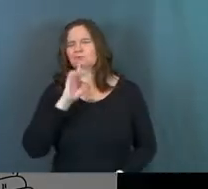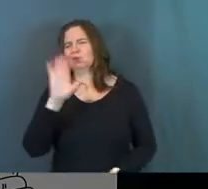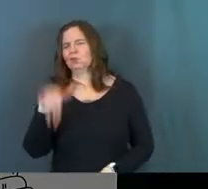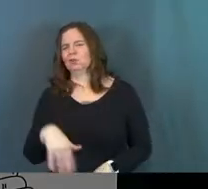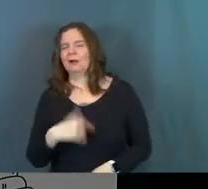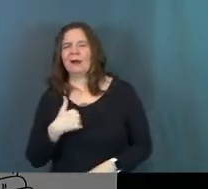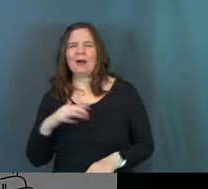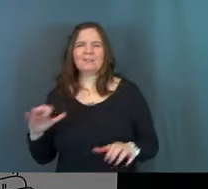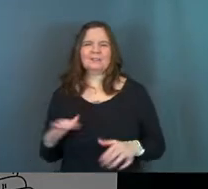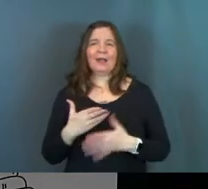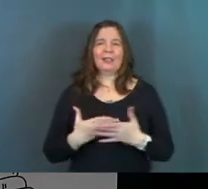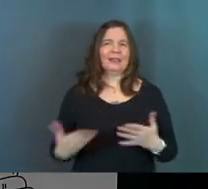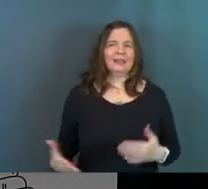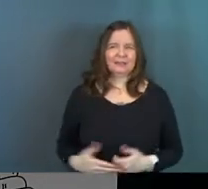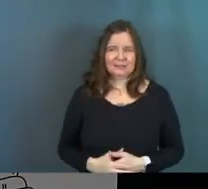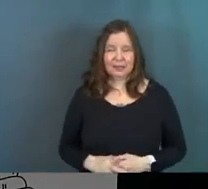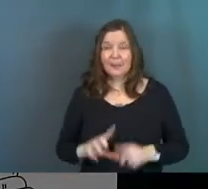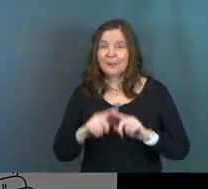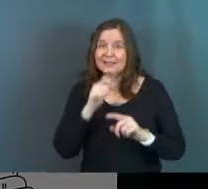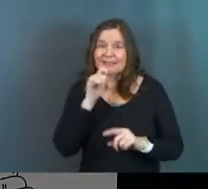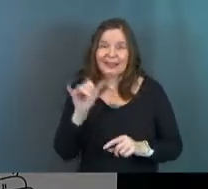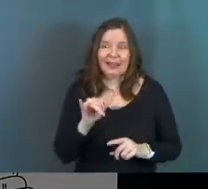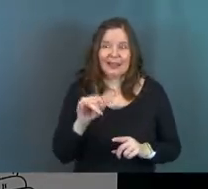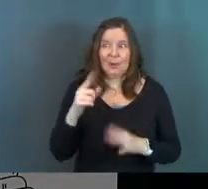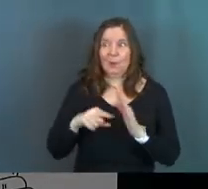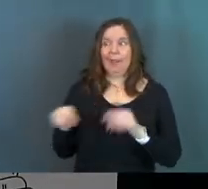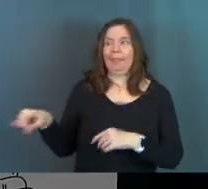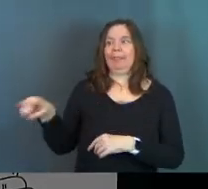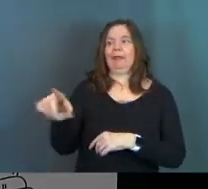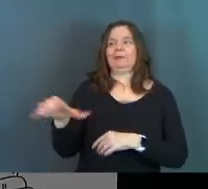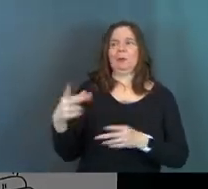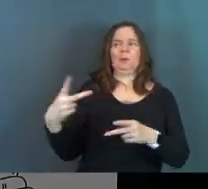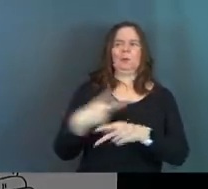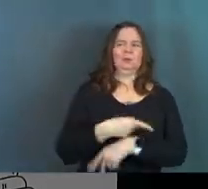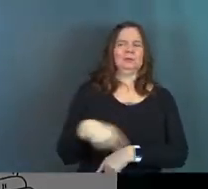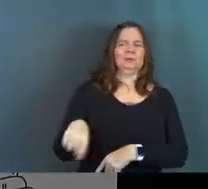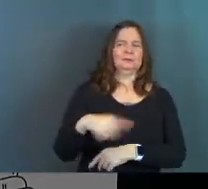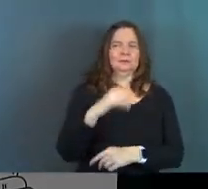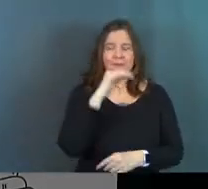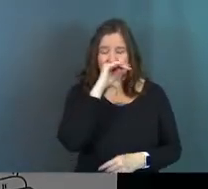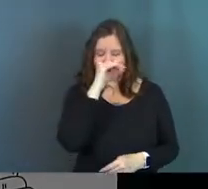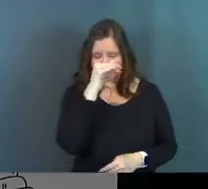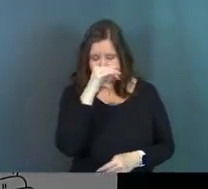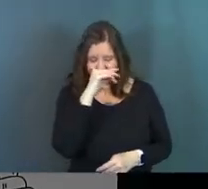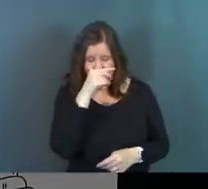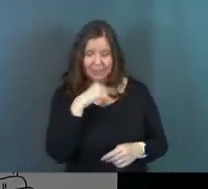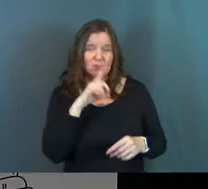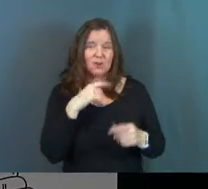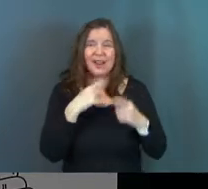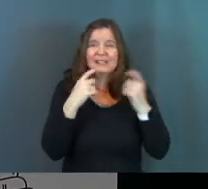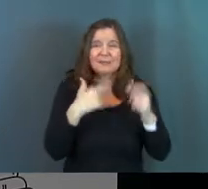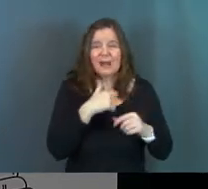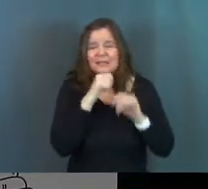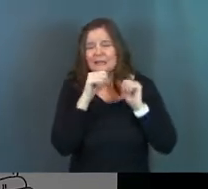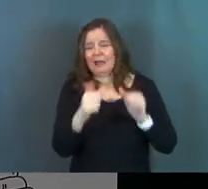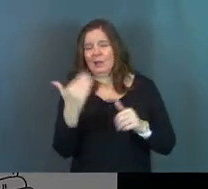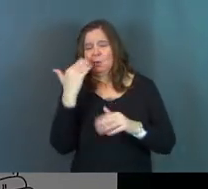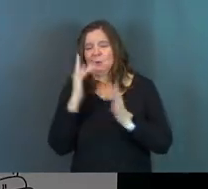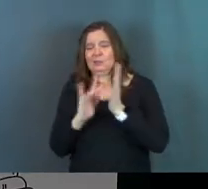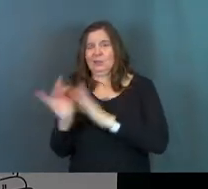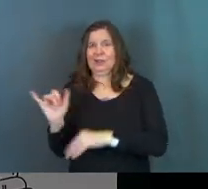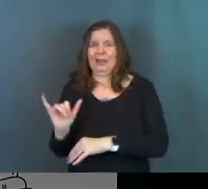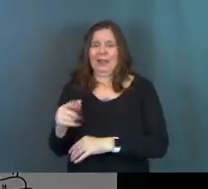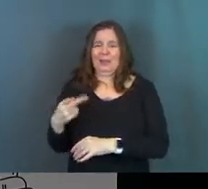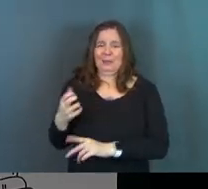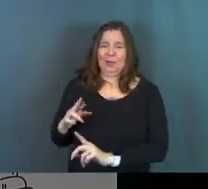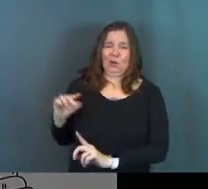sure, Pastor Ricky, I've done things, but it's not like what they've done. Like, sure, I've sinned, but I didn't deny knowing Jesus